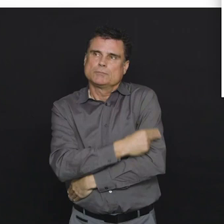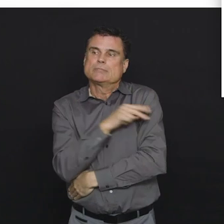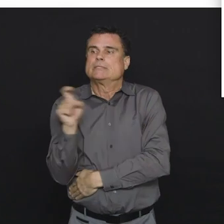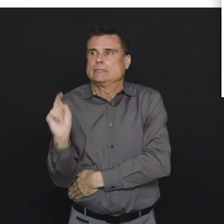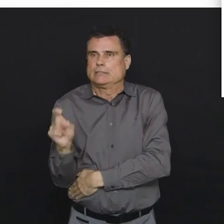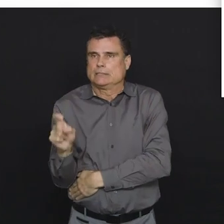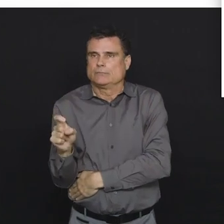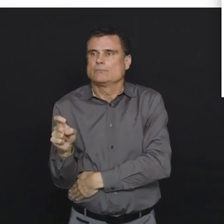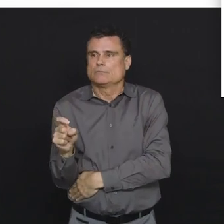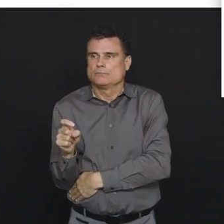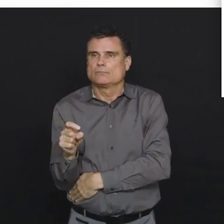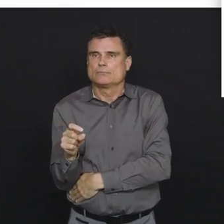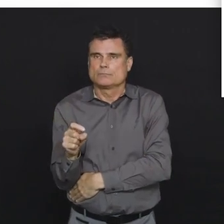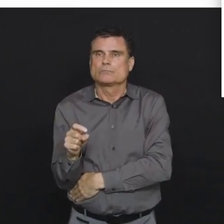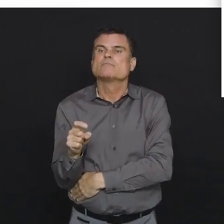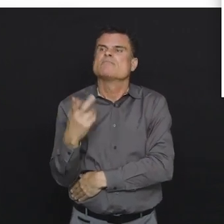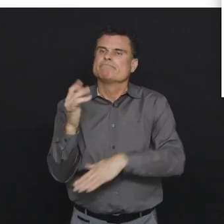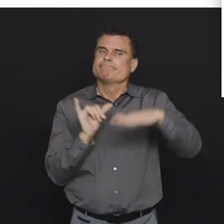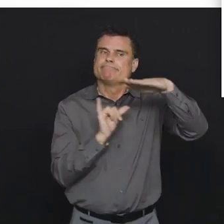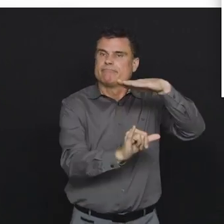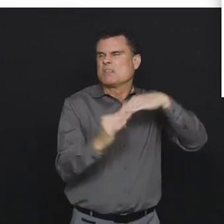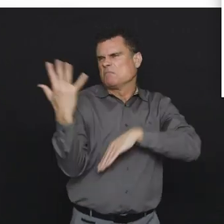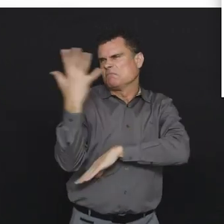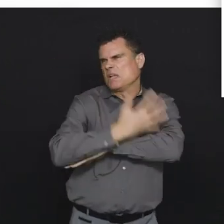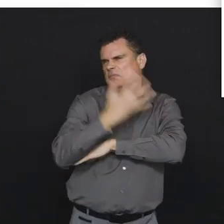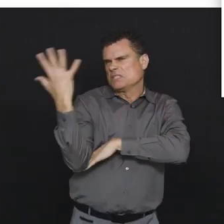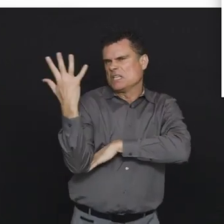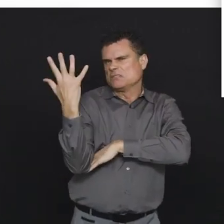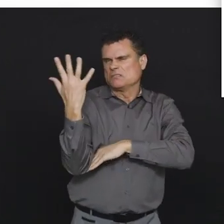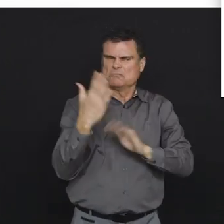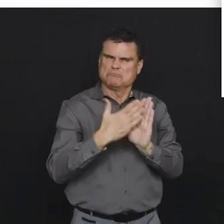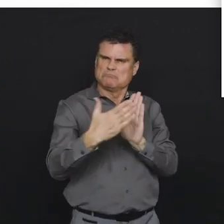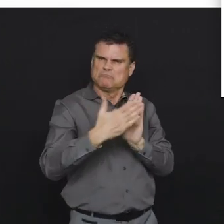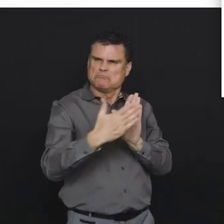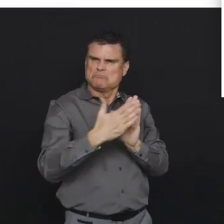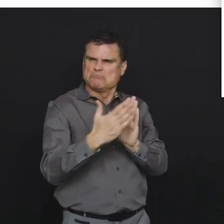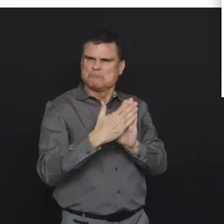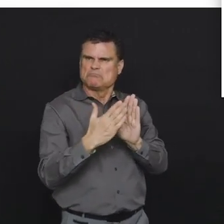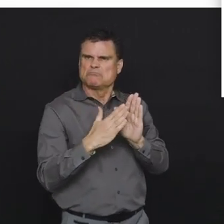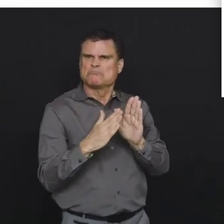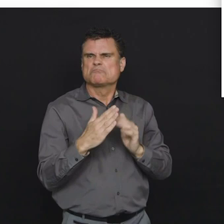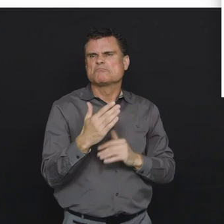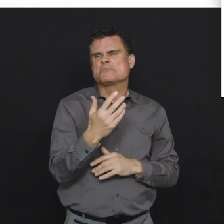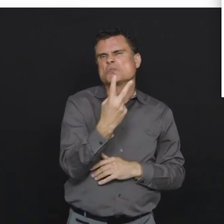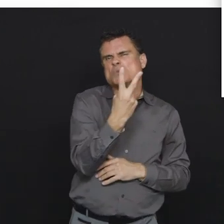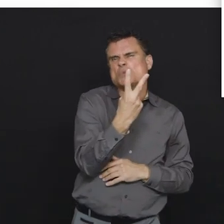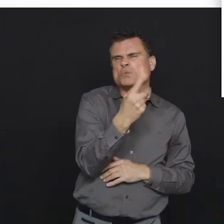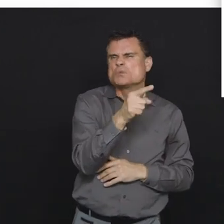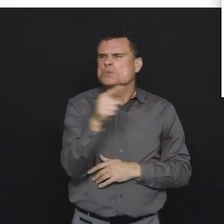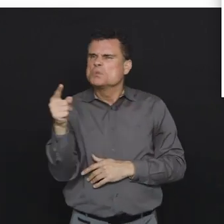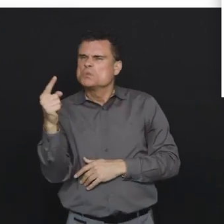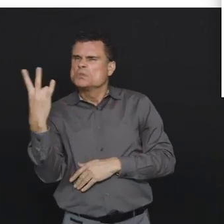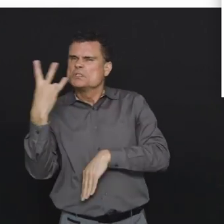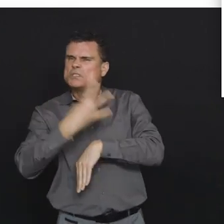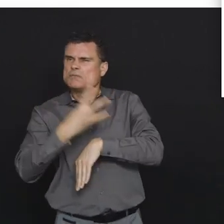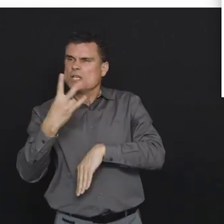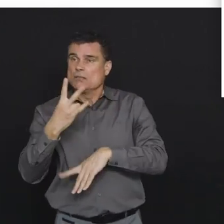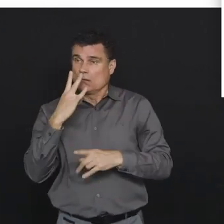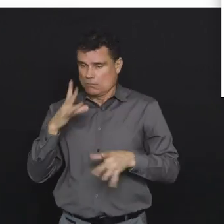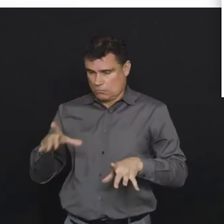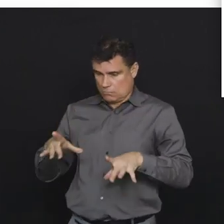cases will be admitted to hospital. The admissions will commence five, five days, and the range is two to seven days after case